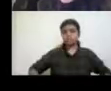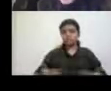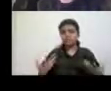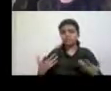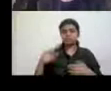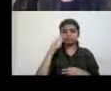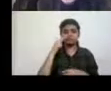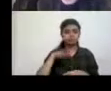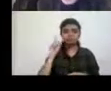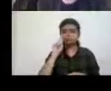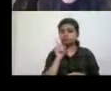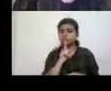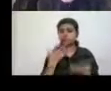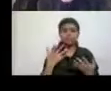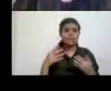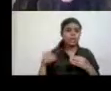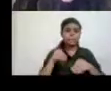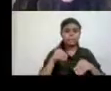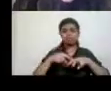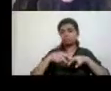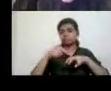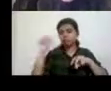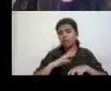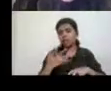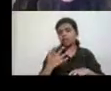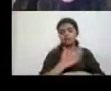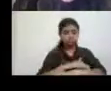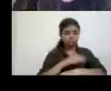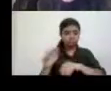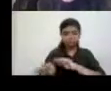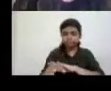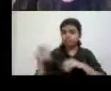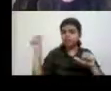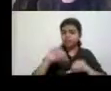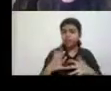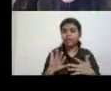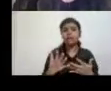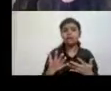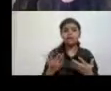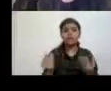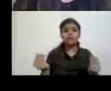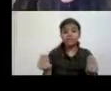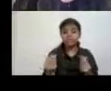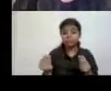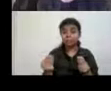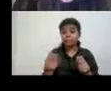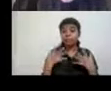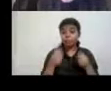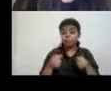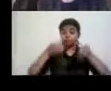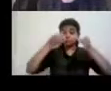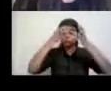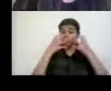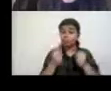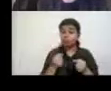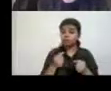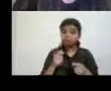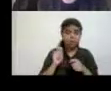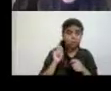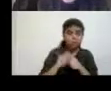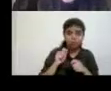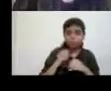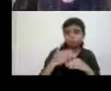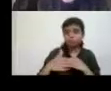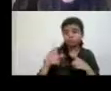blindness, deafness, mobility impairments, um, because those were the people who were tending to be the scholars who were doing the work. Um,